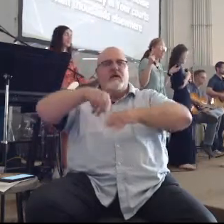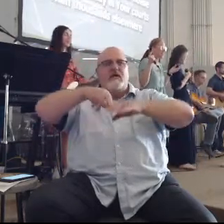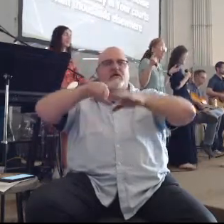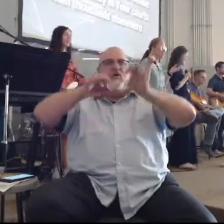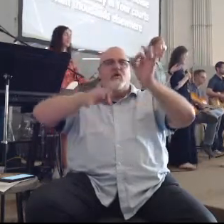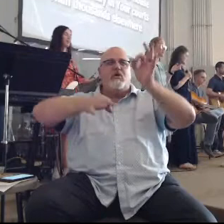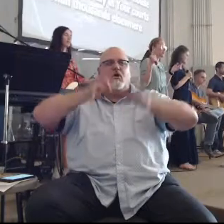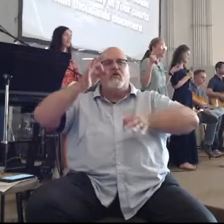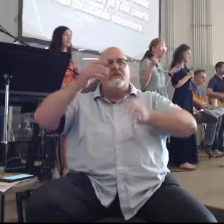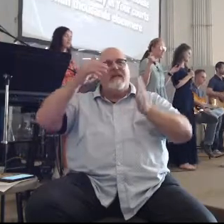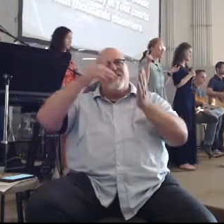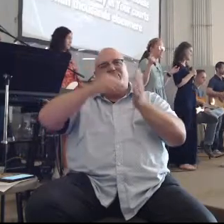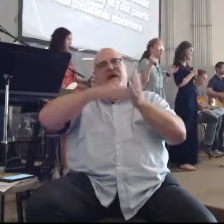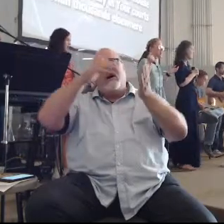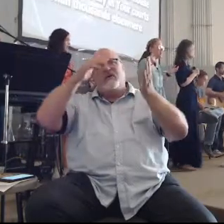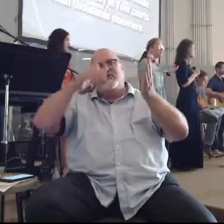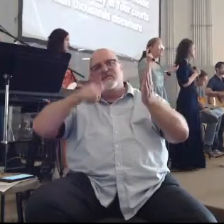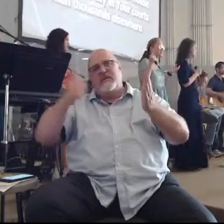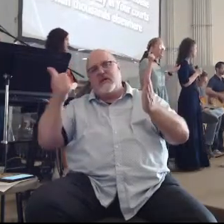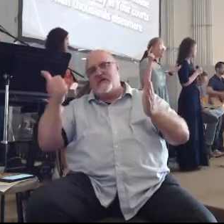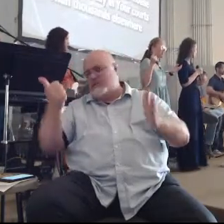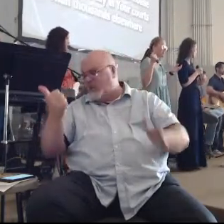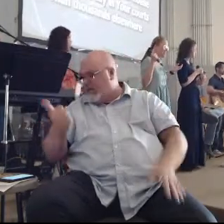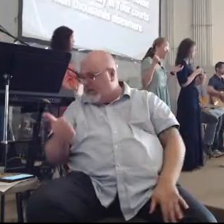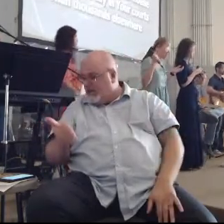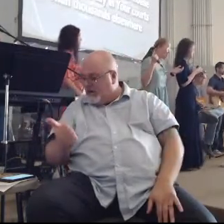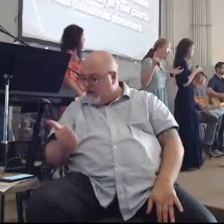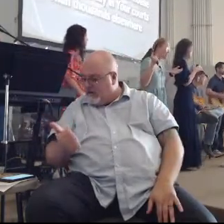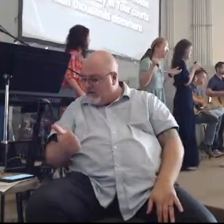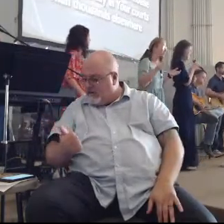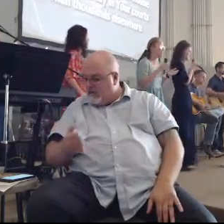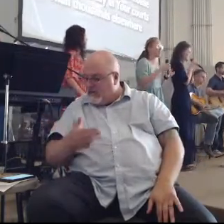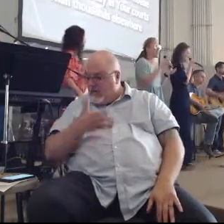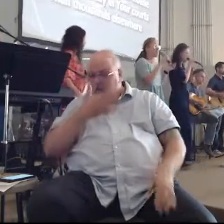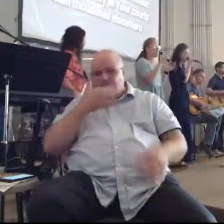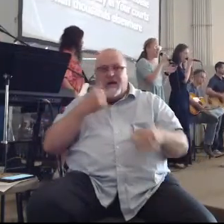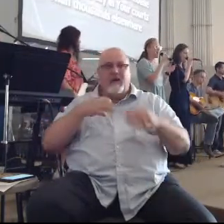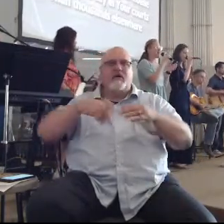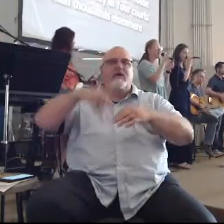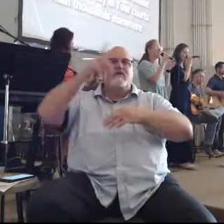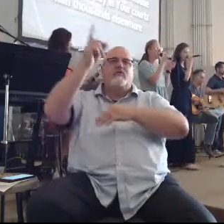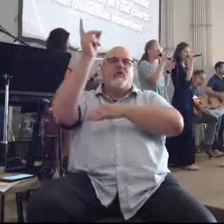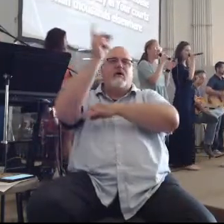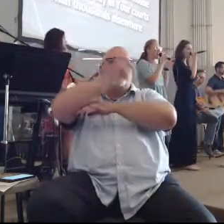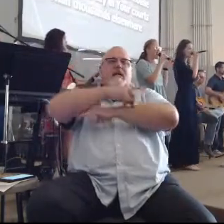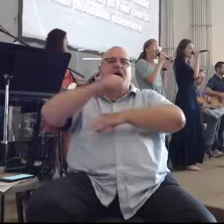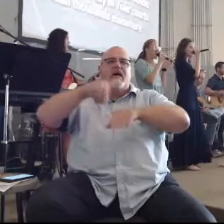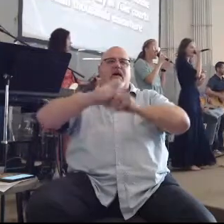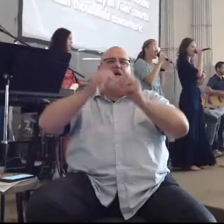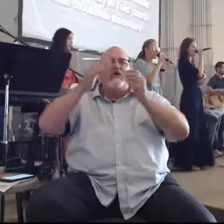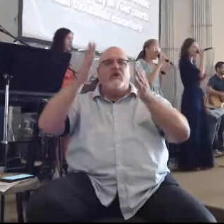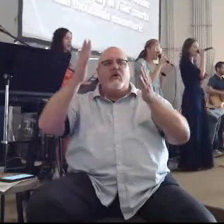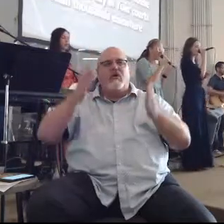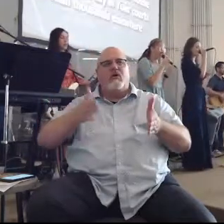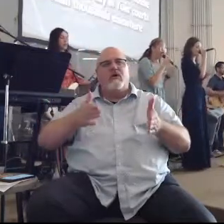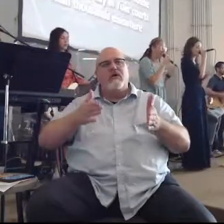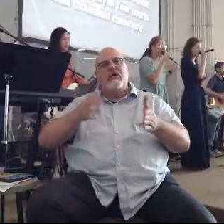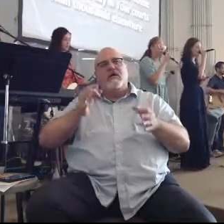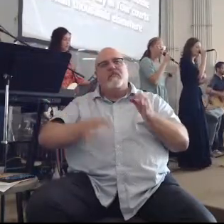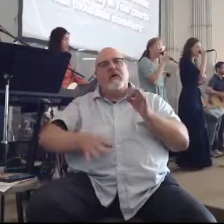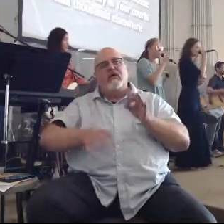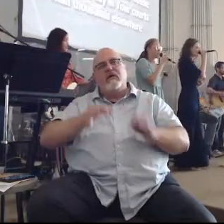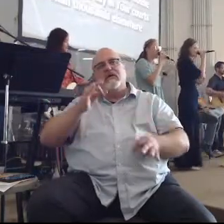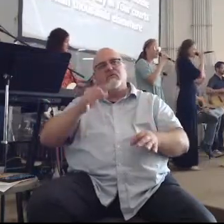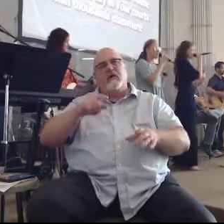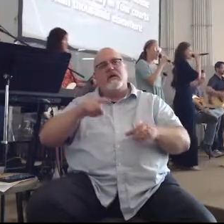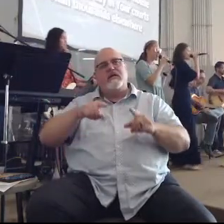day in your courts Than thousands elsewhere Better is one day in your courts